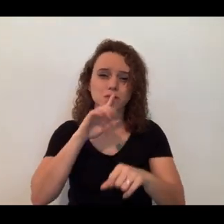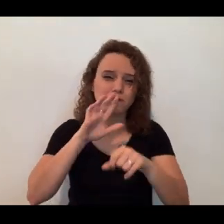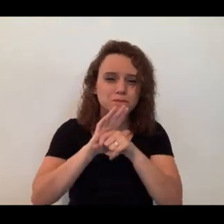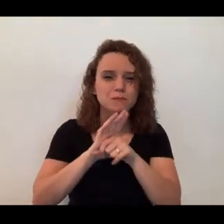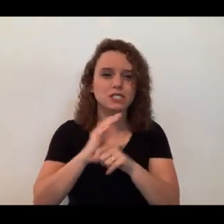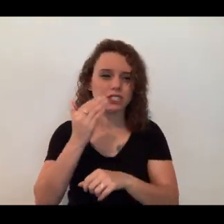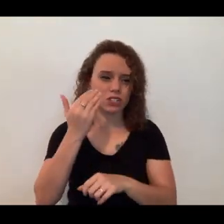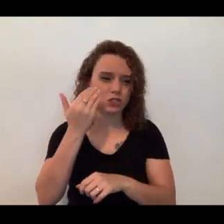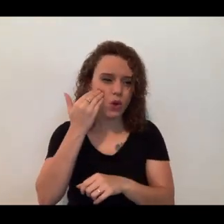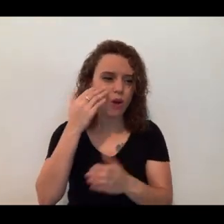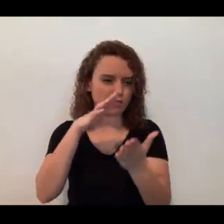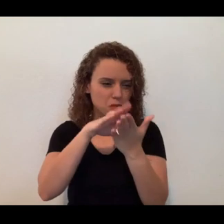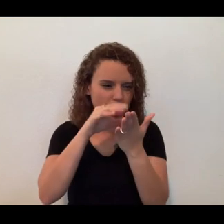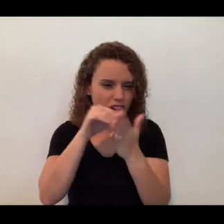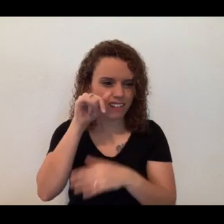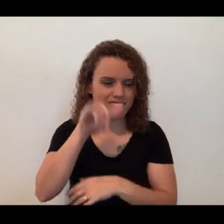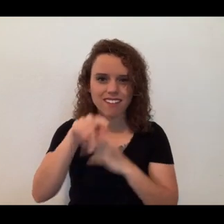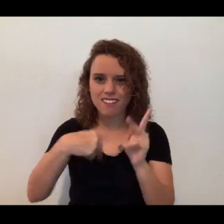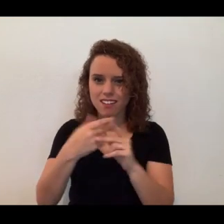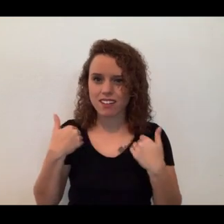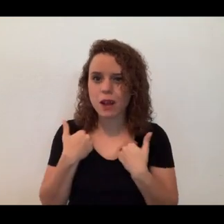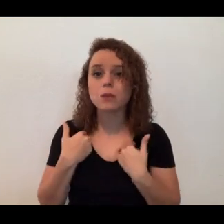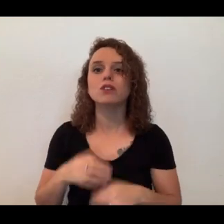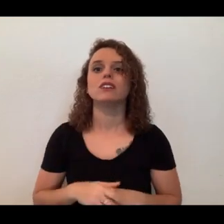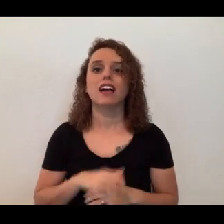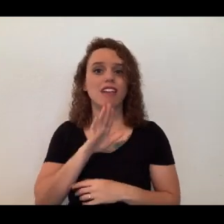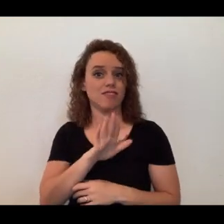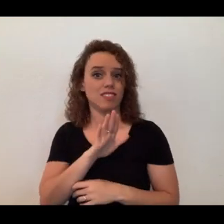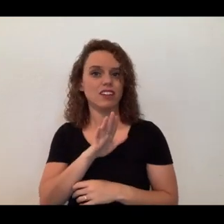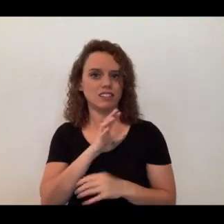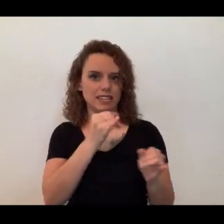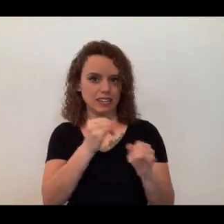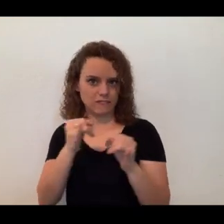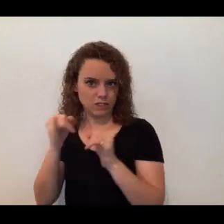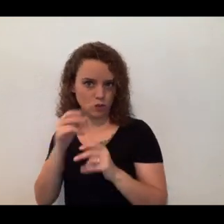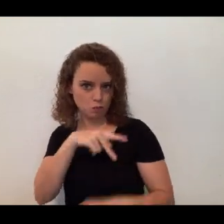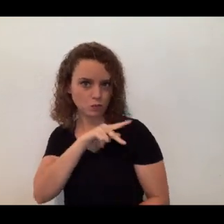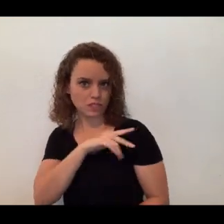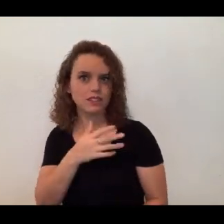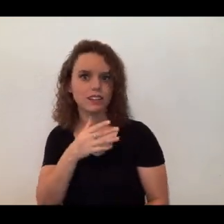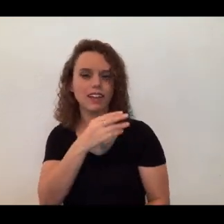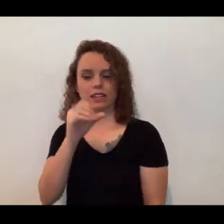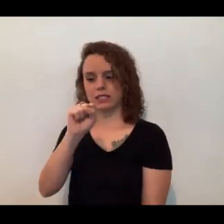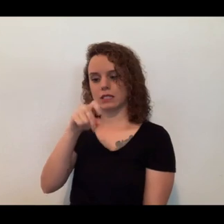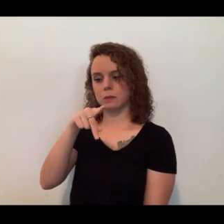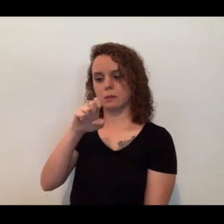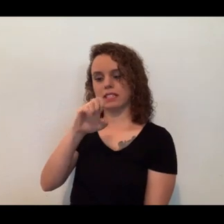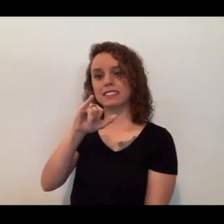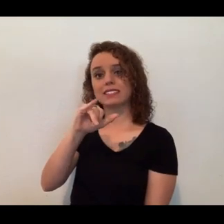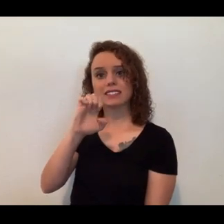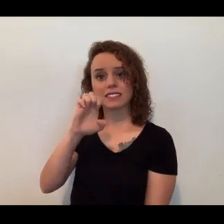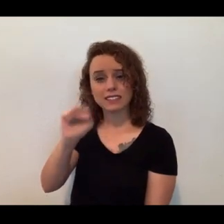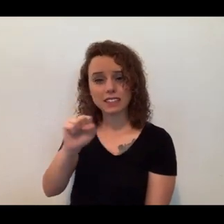and knowing their individual personalities as well as their species personalities. You can see Ciel right now rubbing